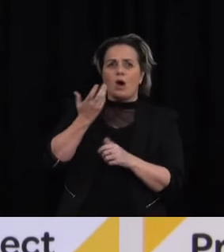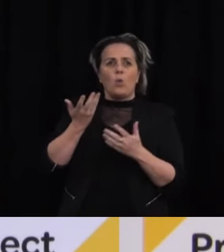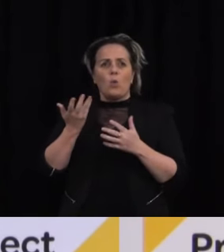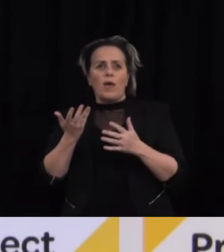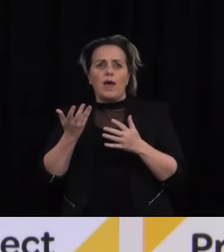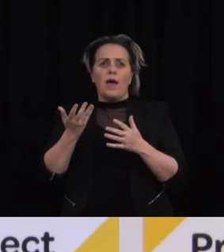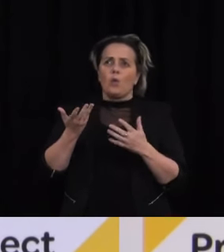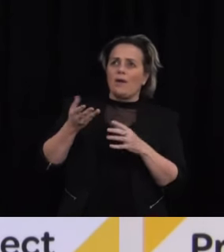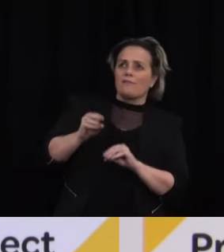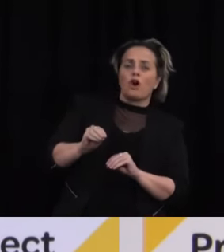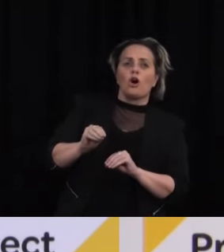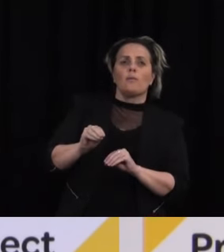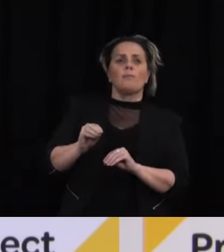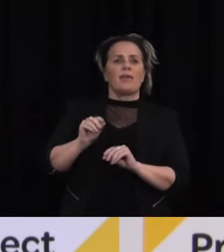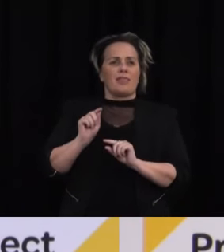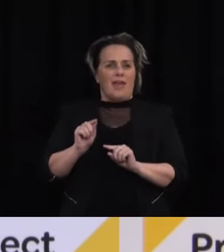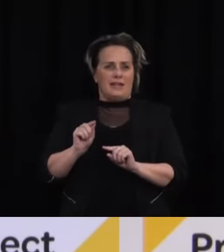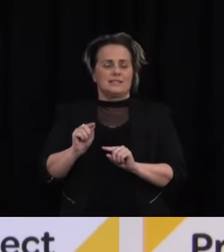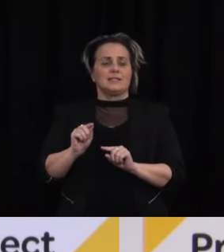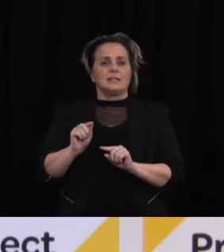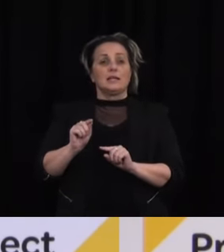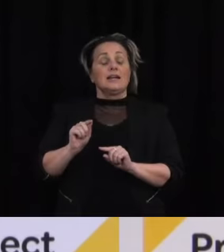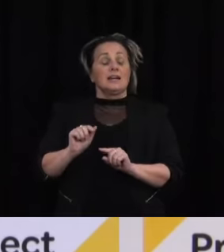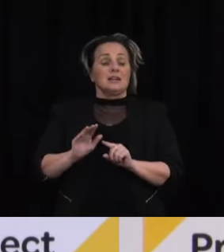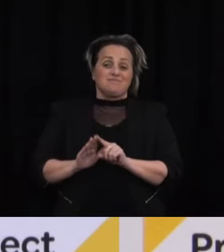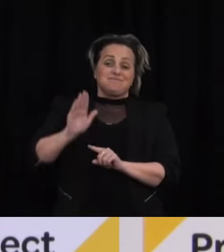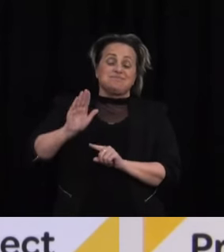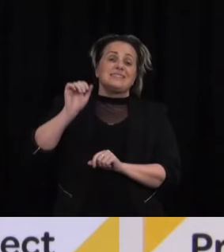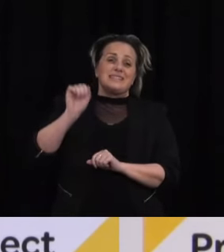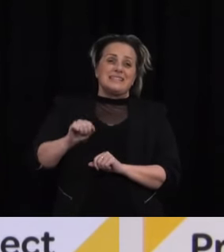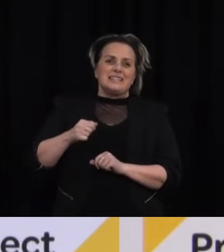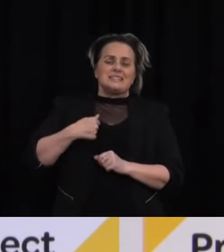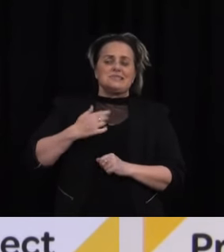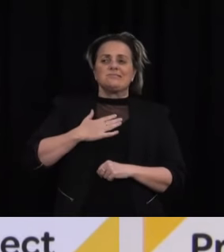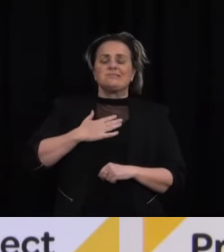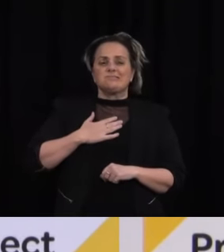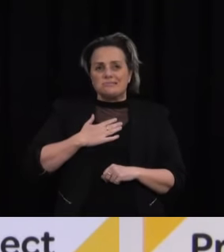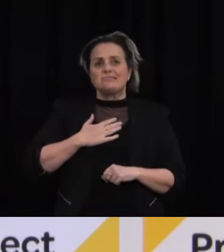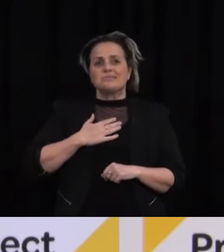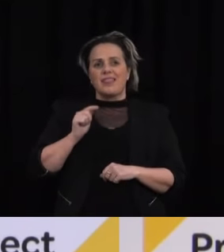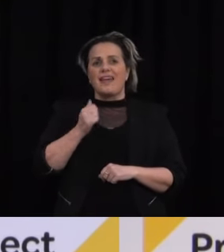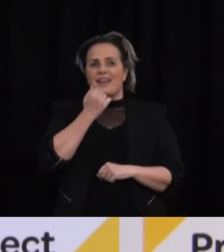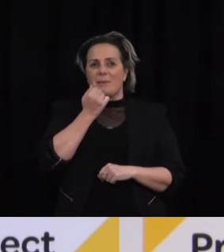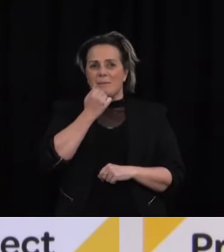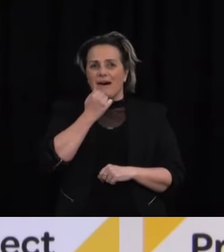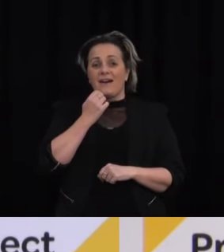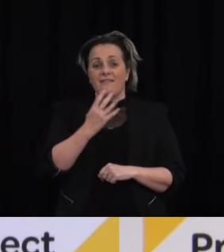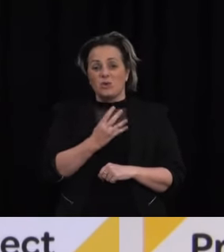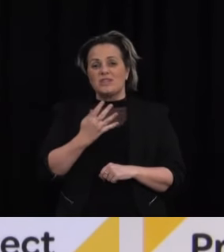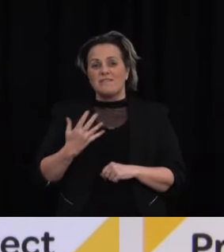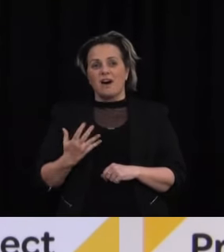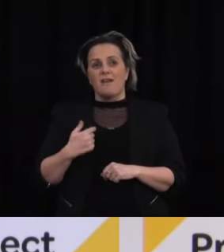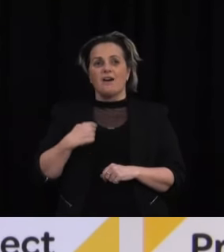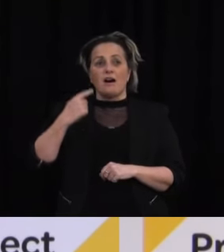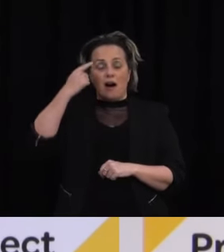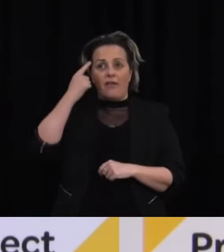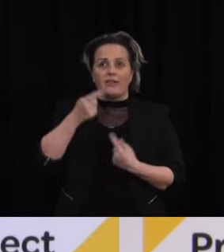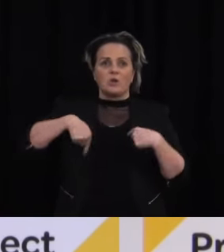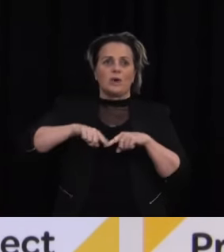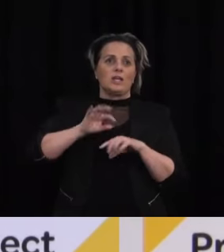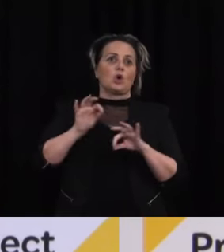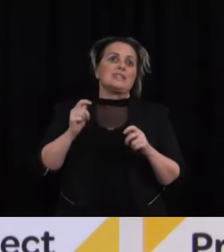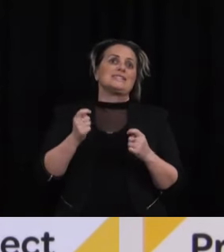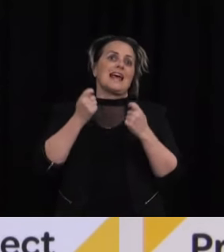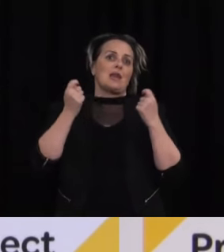decisions. So yes, this is a big number. It's a sobering number. I don't think anybody who's involved in this process would be